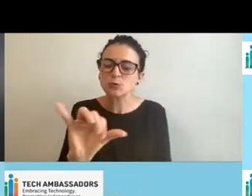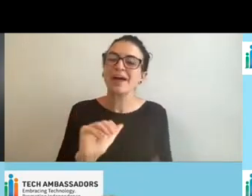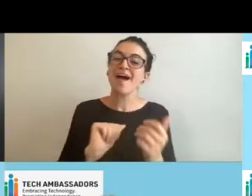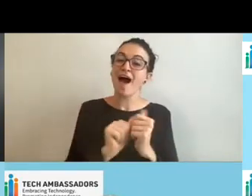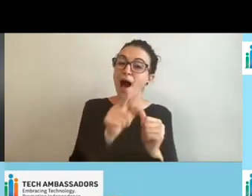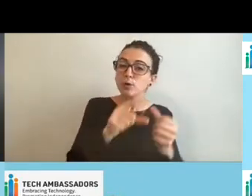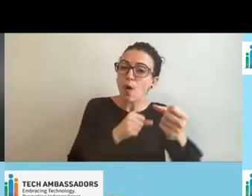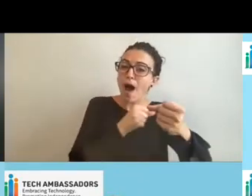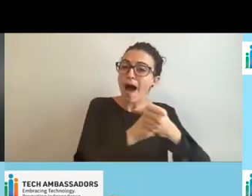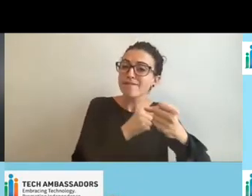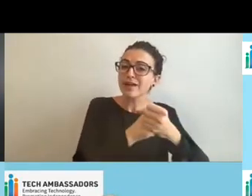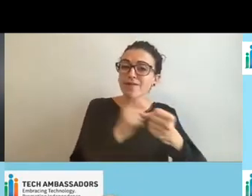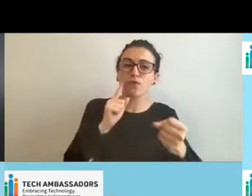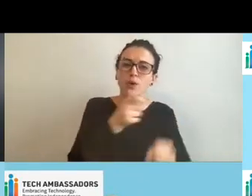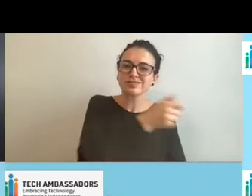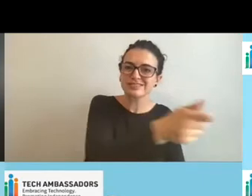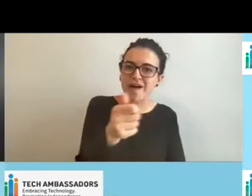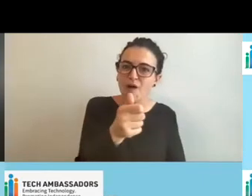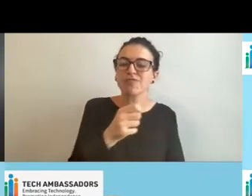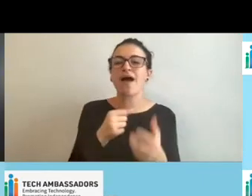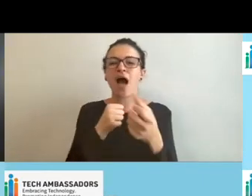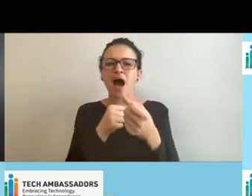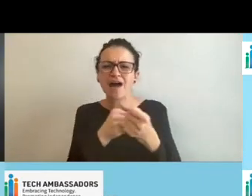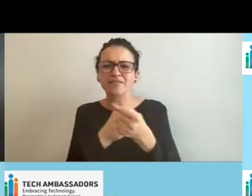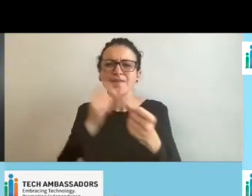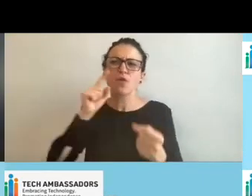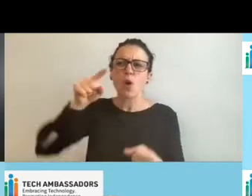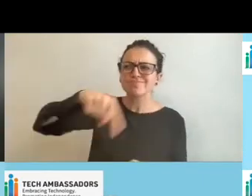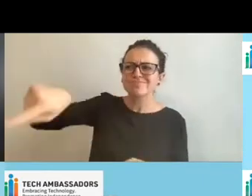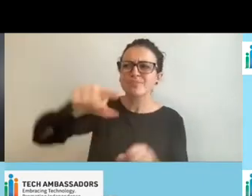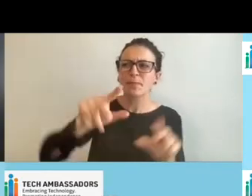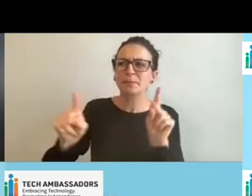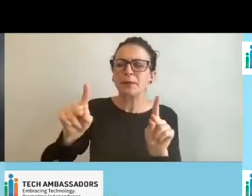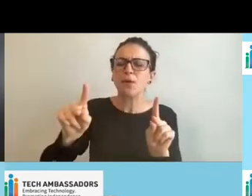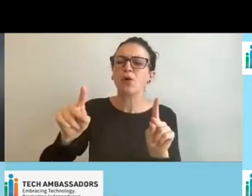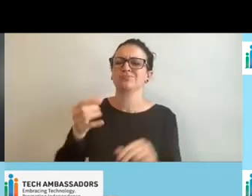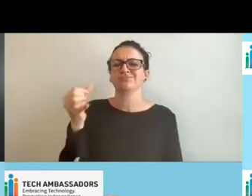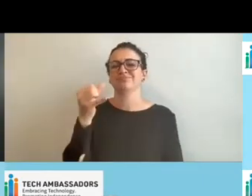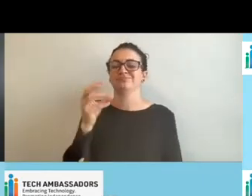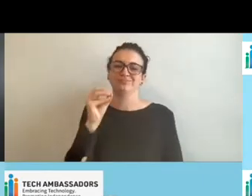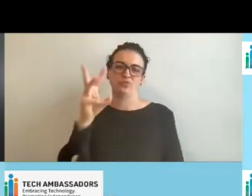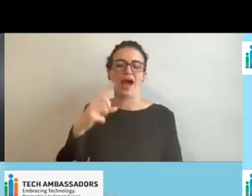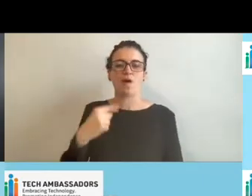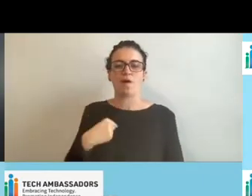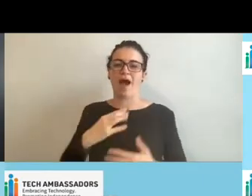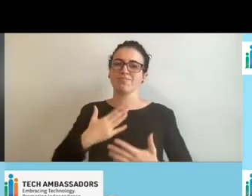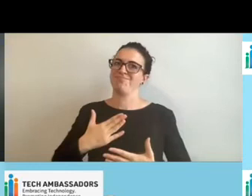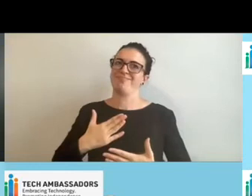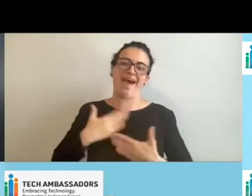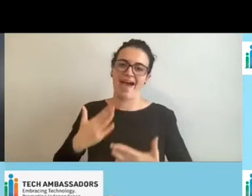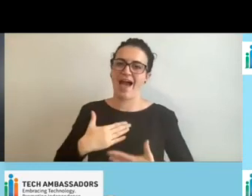Um, and I'm, I'm just really proud to be, to say that I can be that, to say I was a part of this grant project. Um,